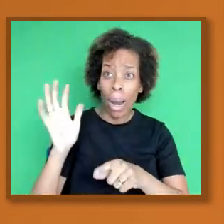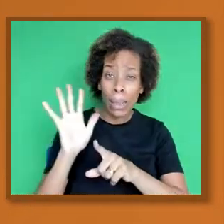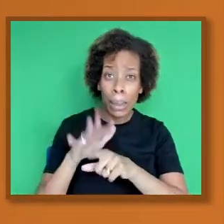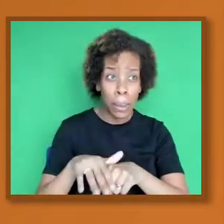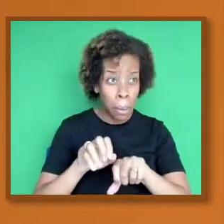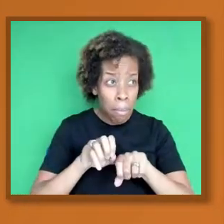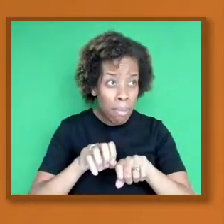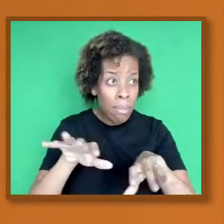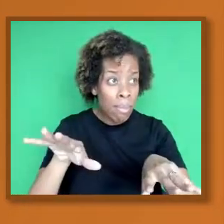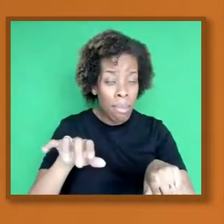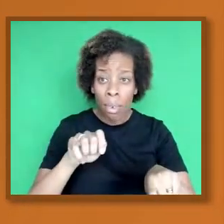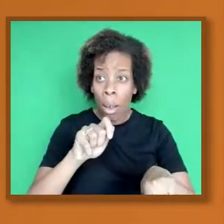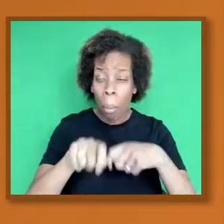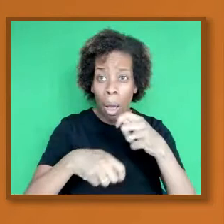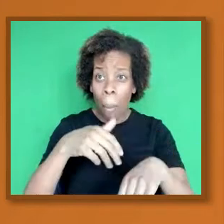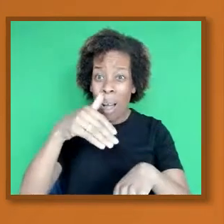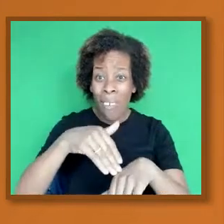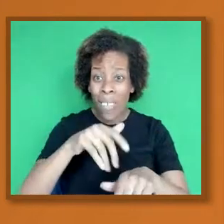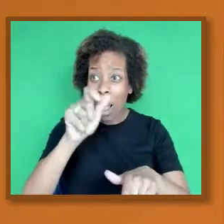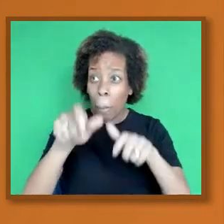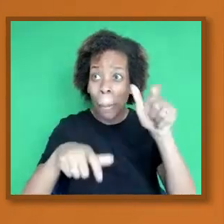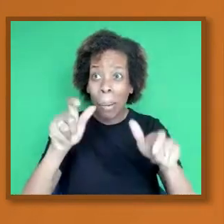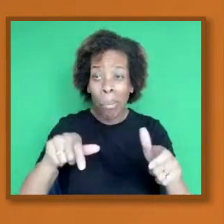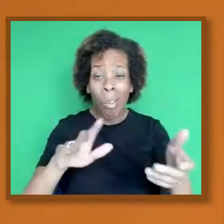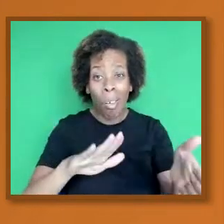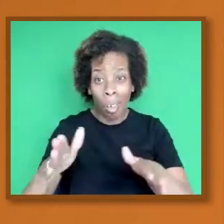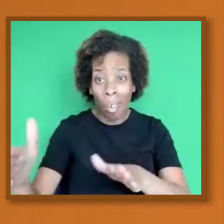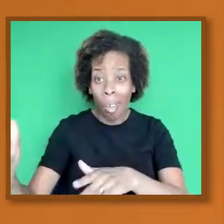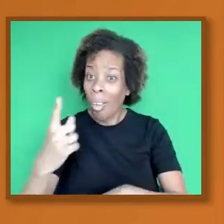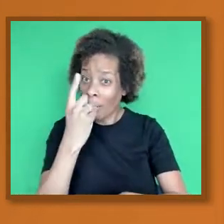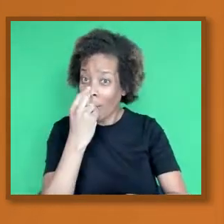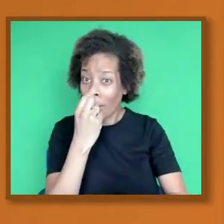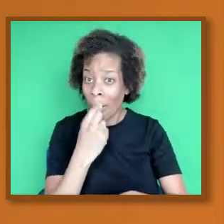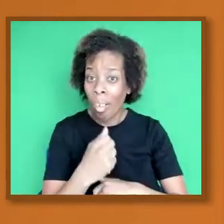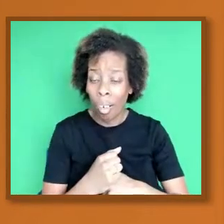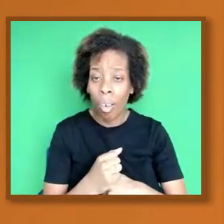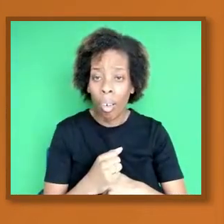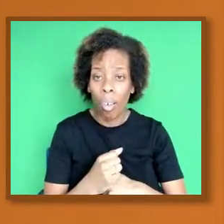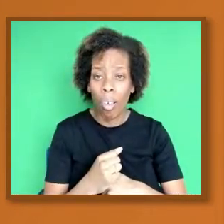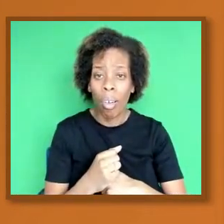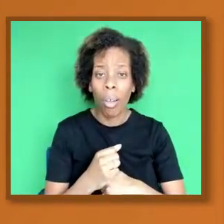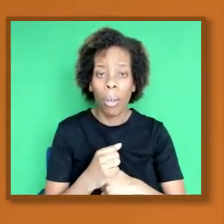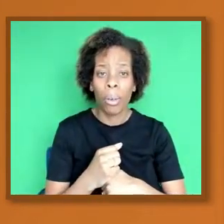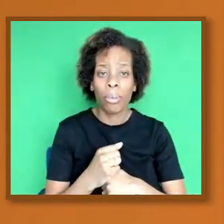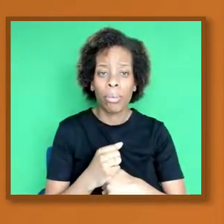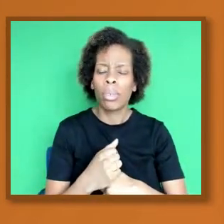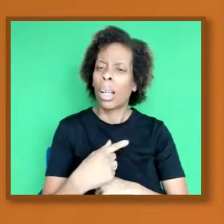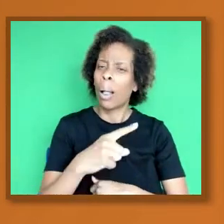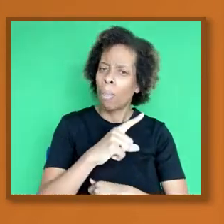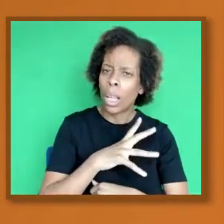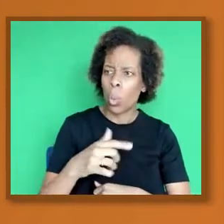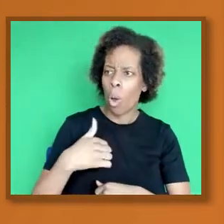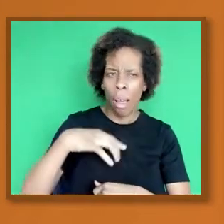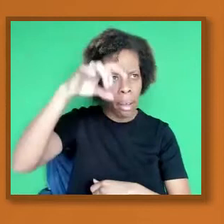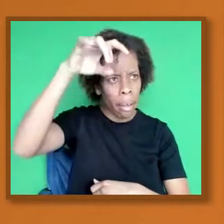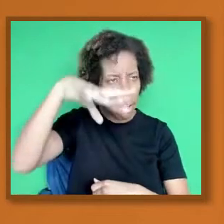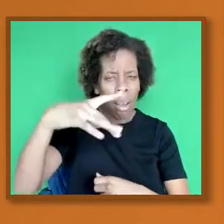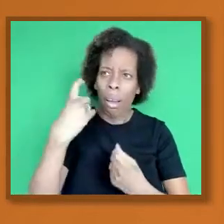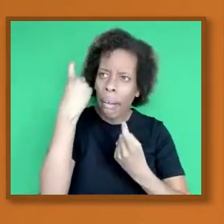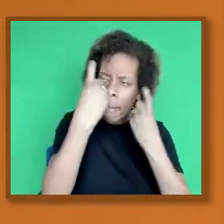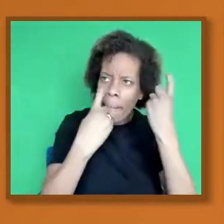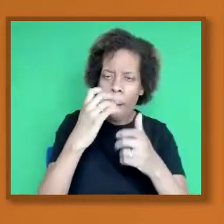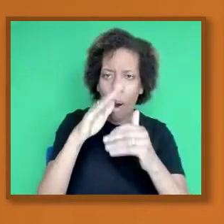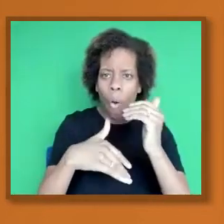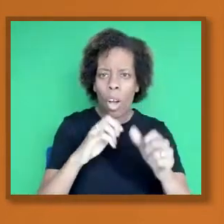we much put these questions around COVID-19. A colleague of mine,